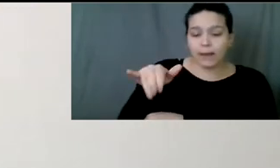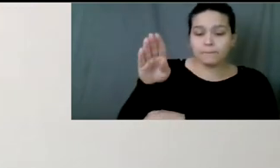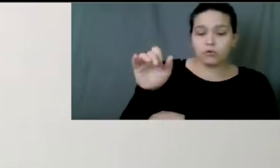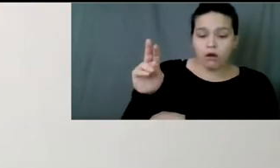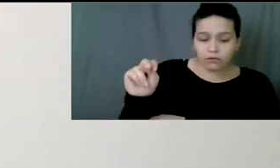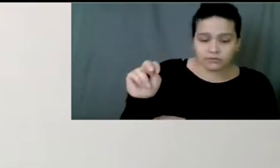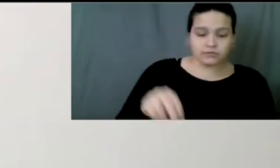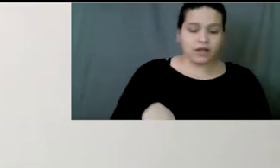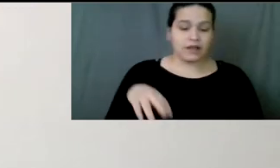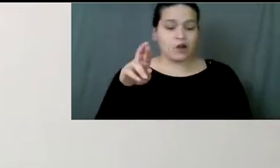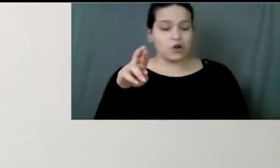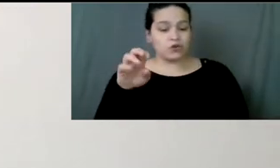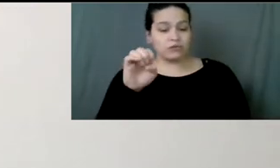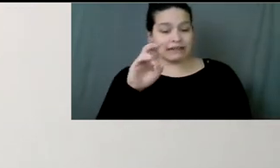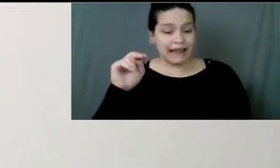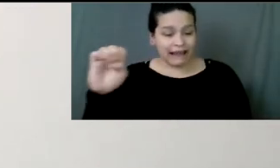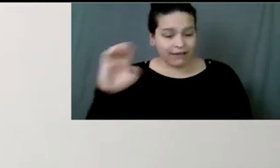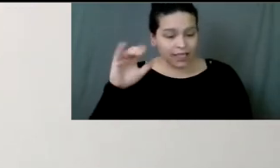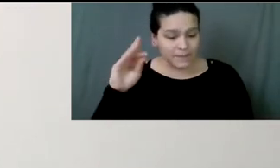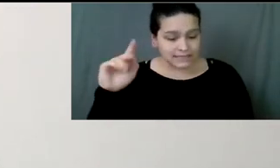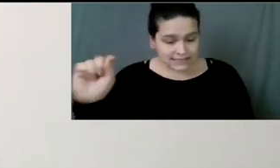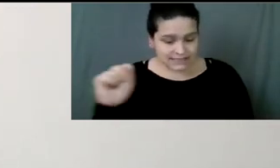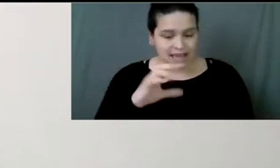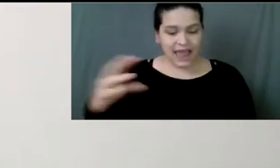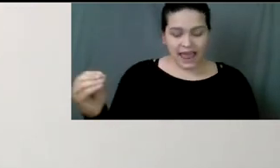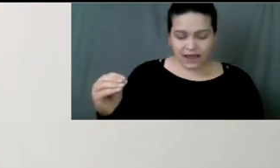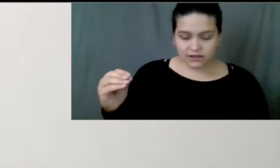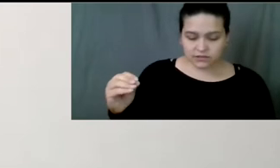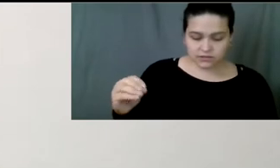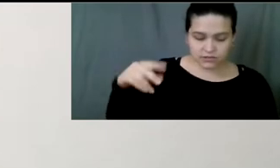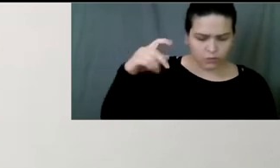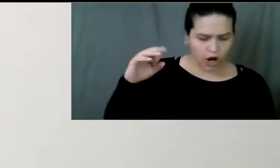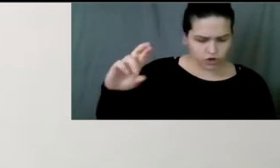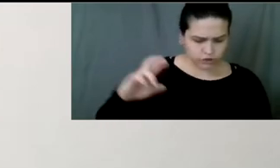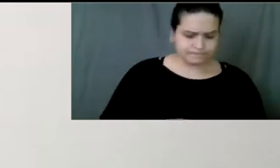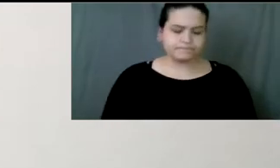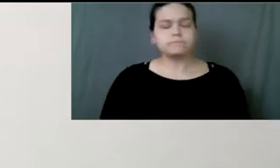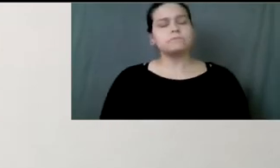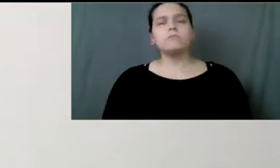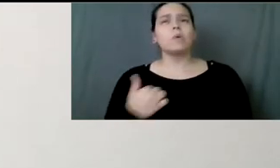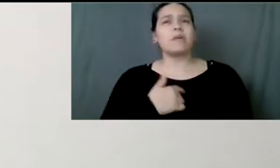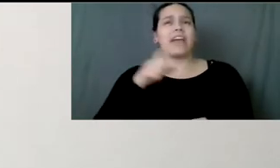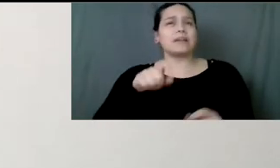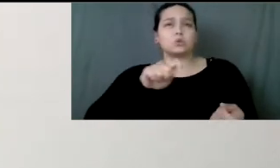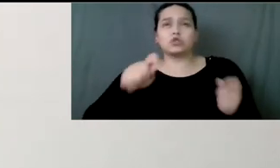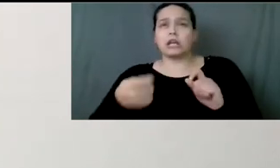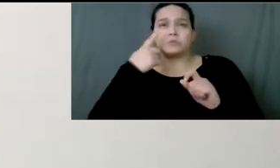We've had to change this event over time due to COVID-19 pandemic and a lack of resources.